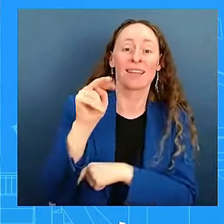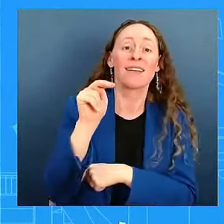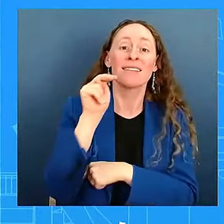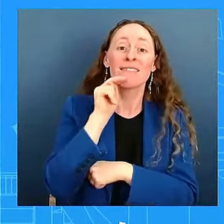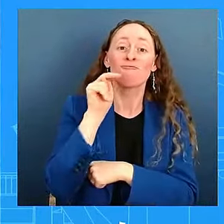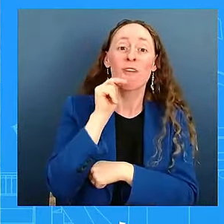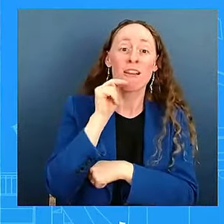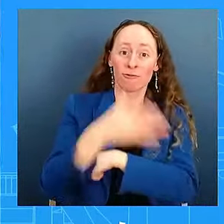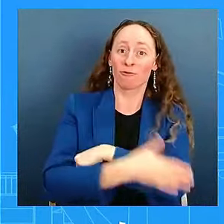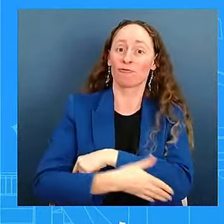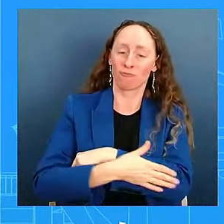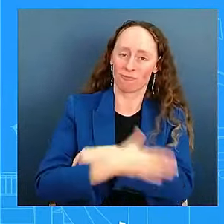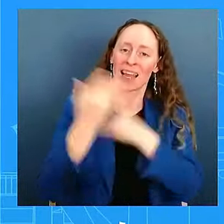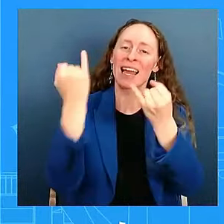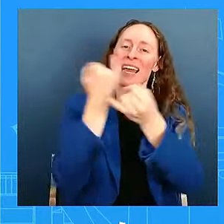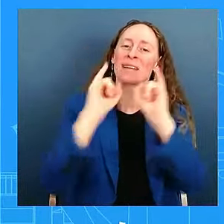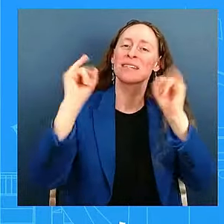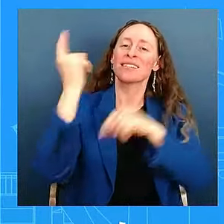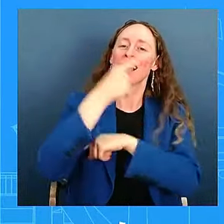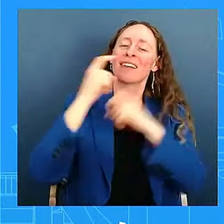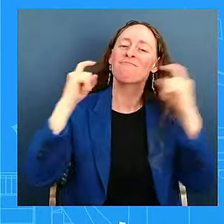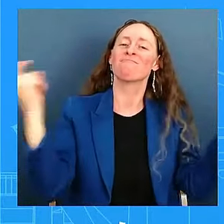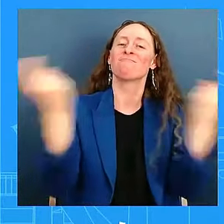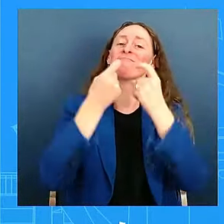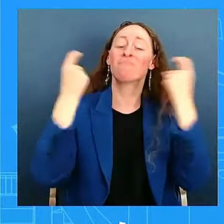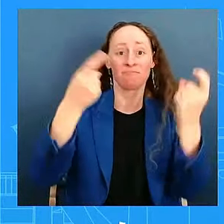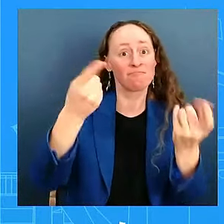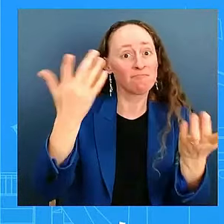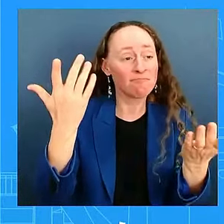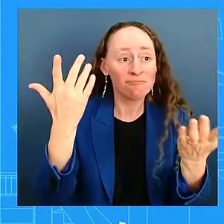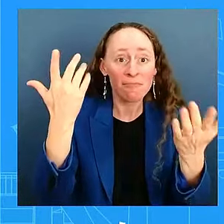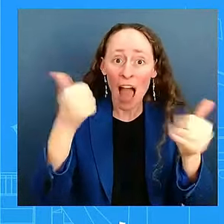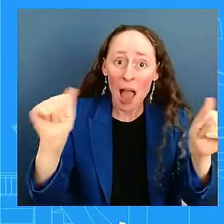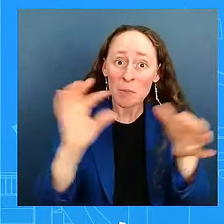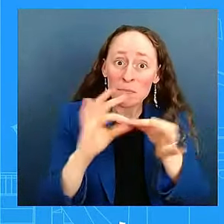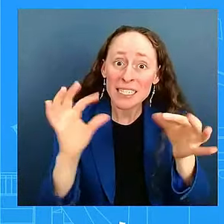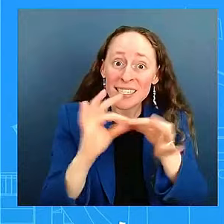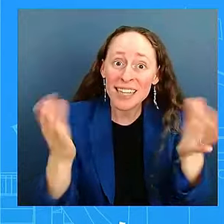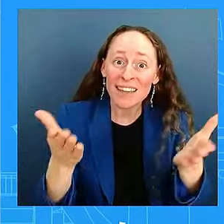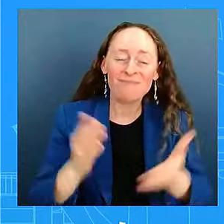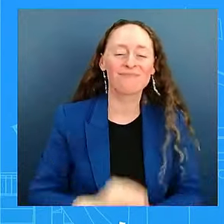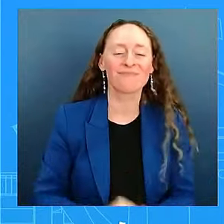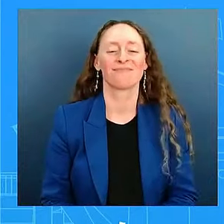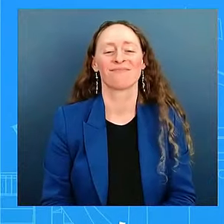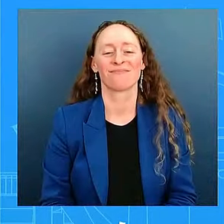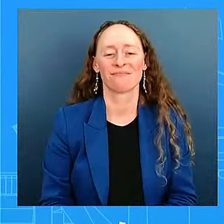I will talk to the National Security Council. I don't have anything to share with you at this time.